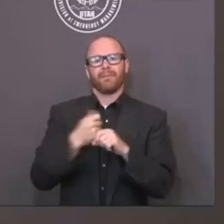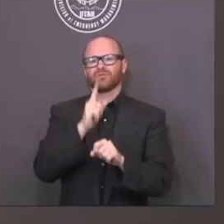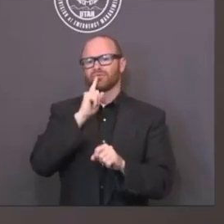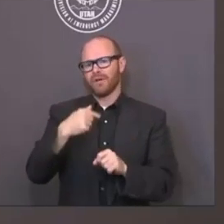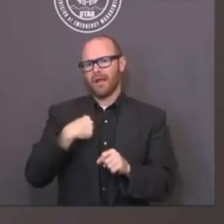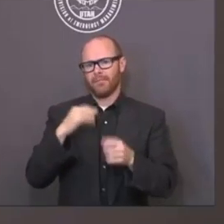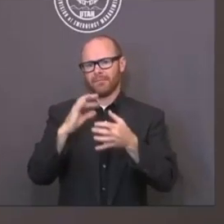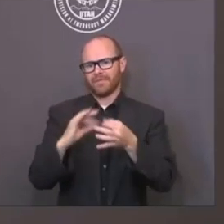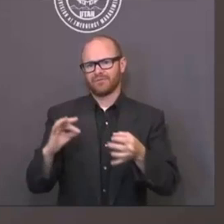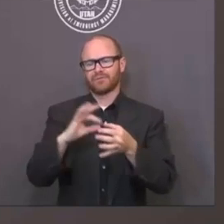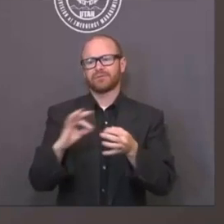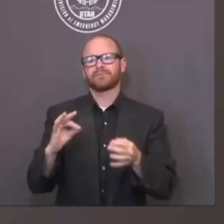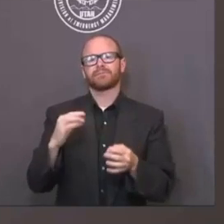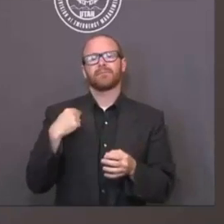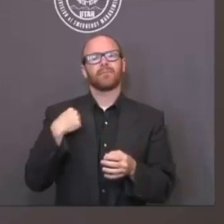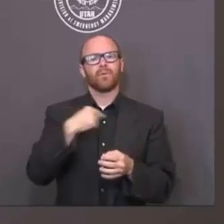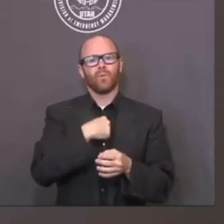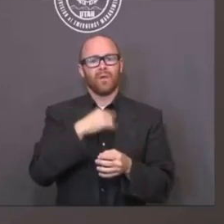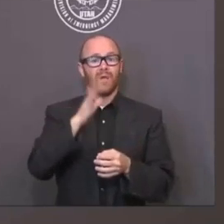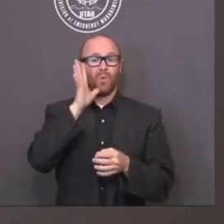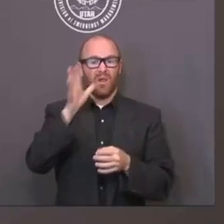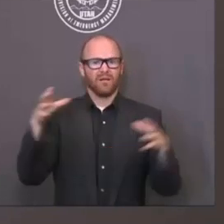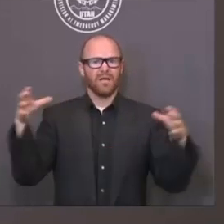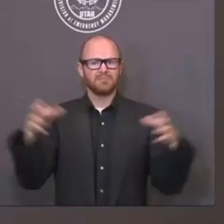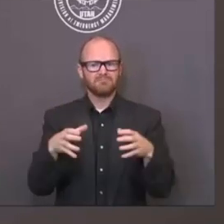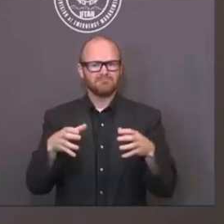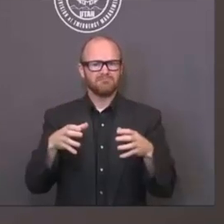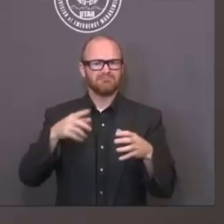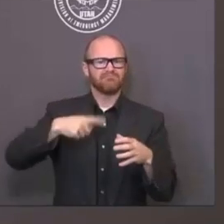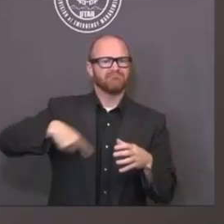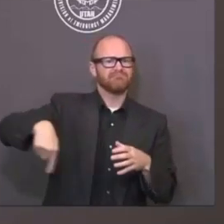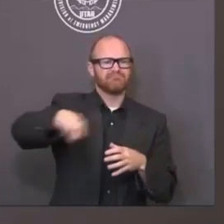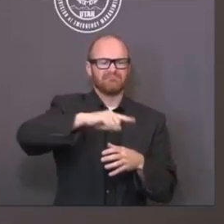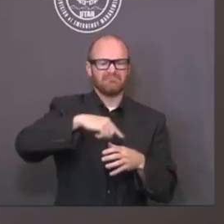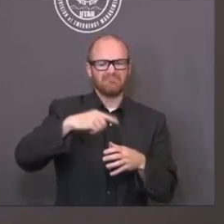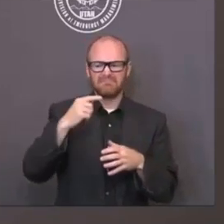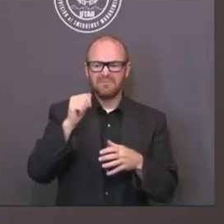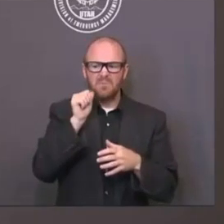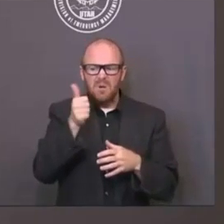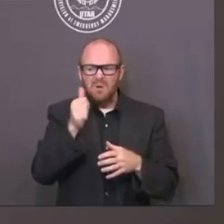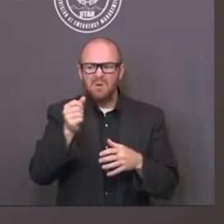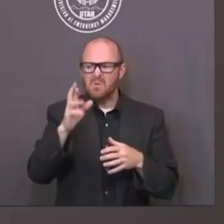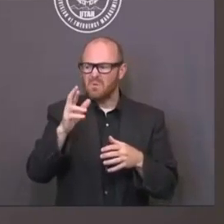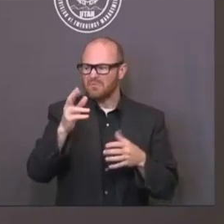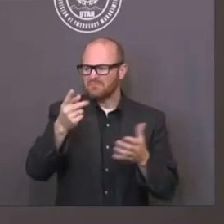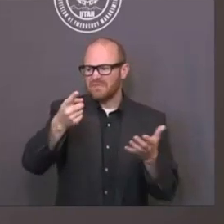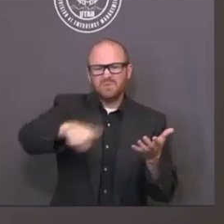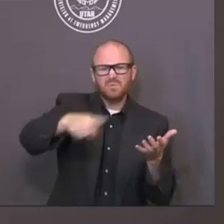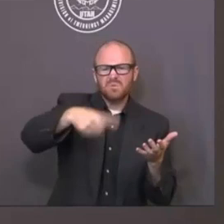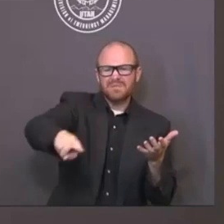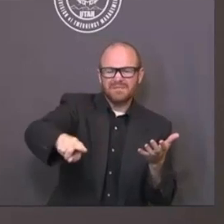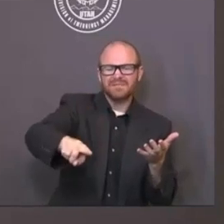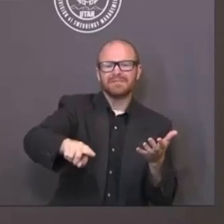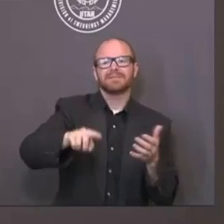that we're going to assemble here in the next few days, probably sometime next week, the stakeholders,